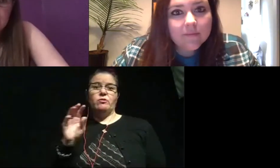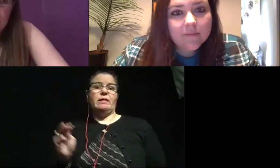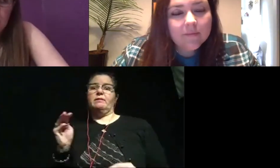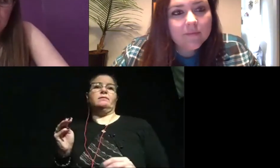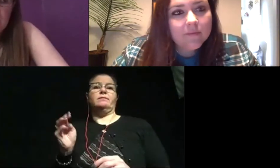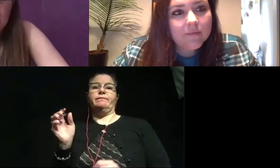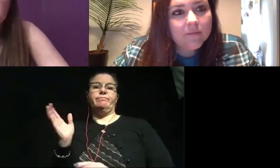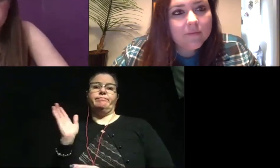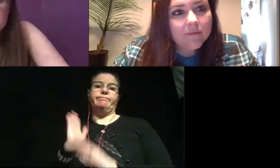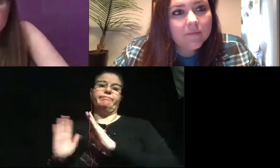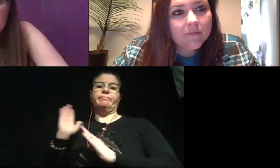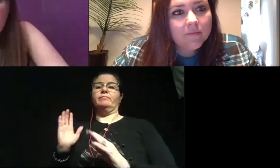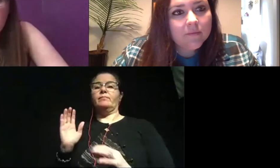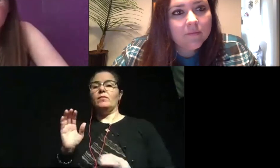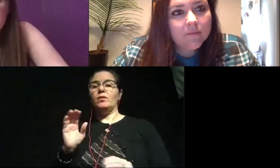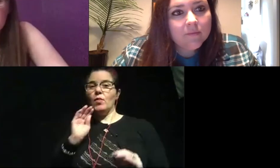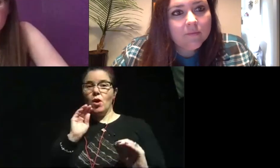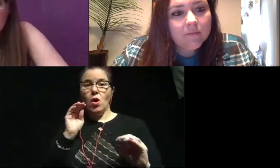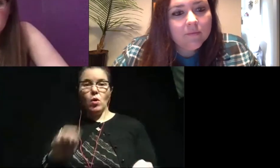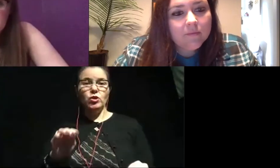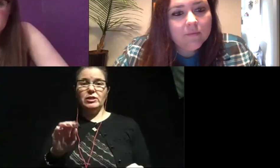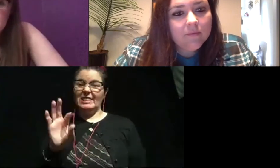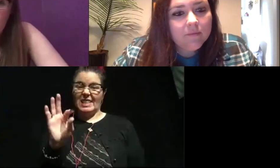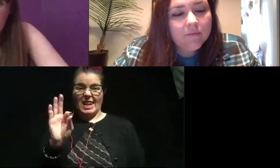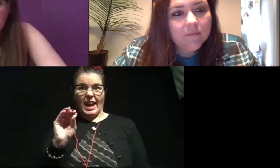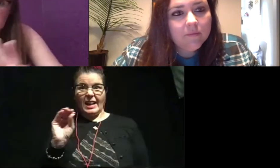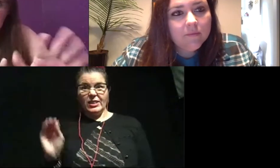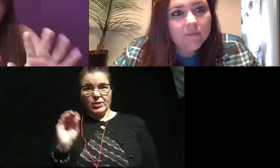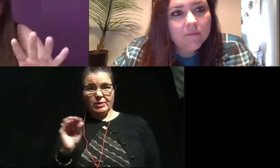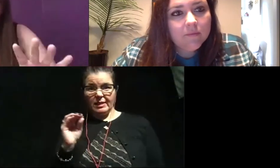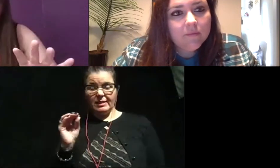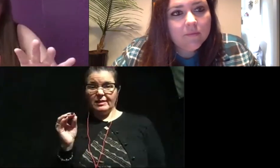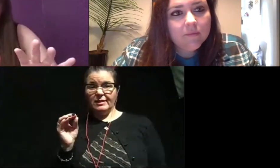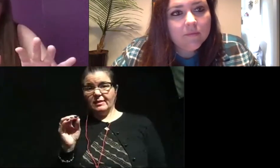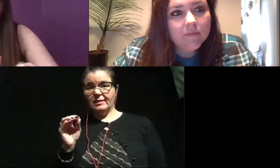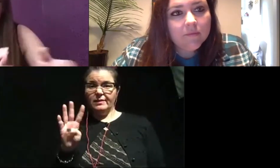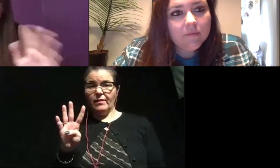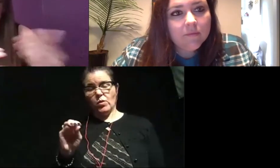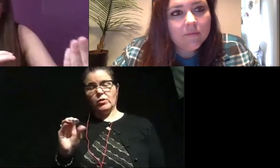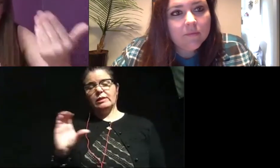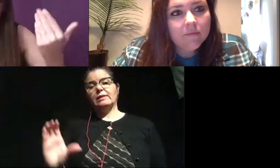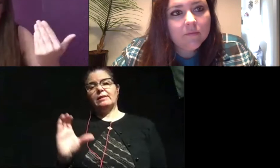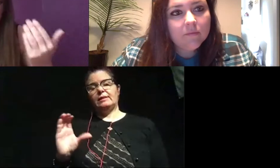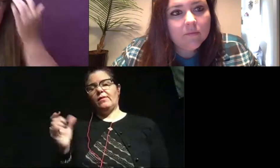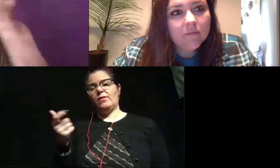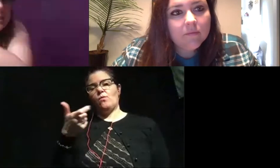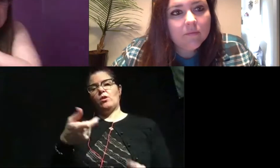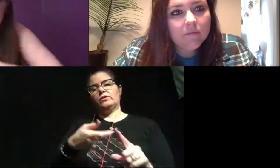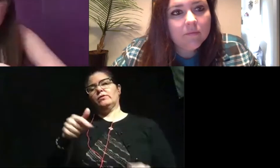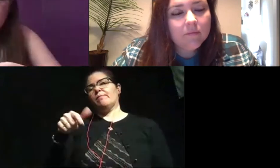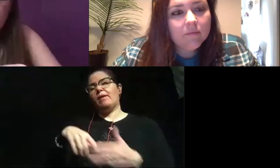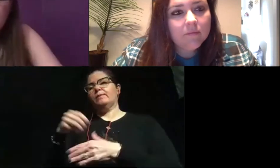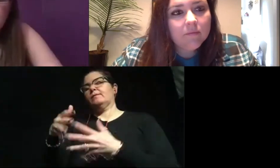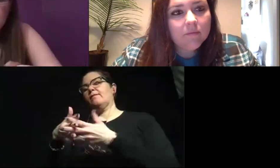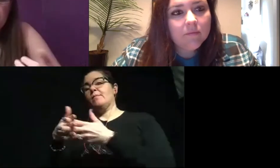So the oceans were over 90 degrees or about 40 degrees Celsius. For those of you watching from outside the United States,